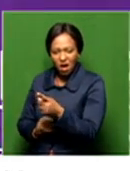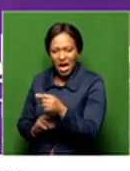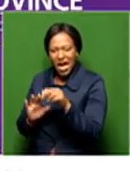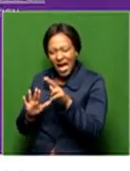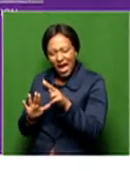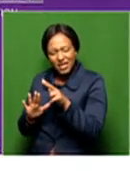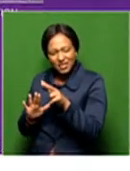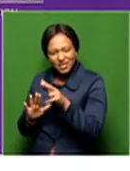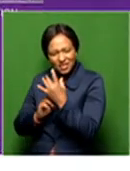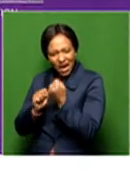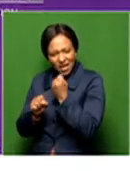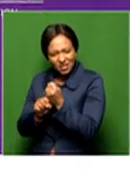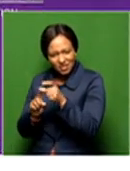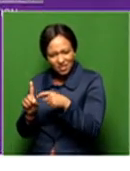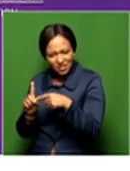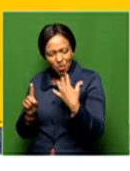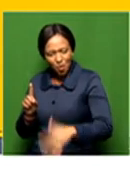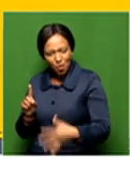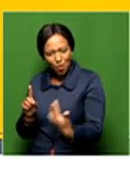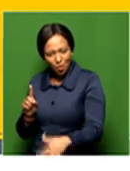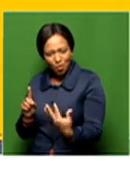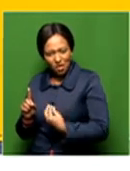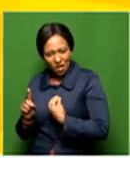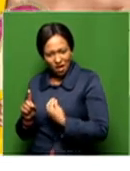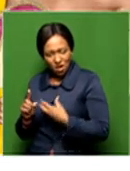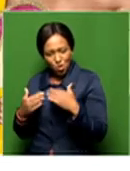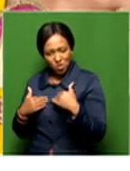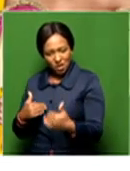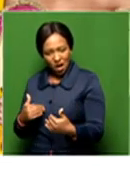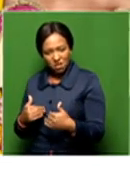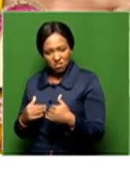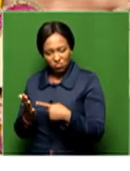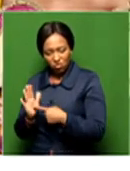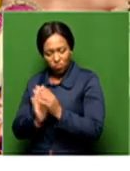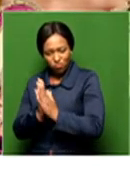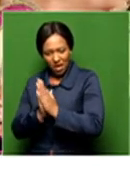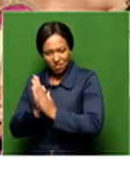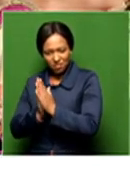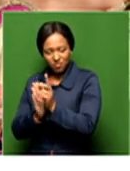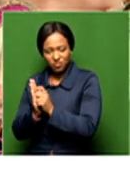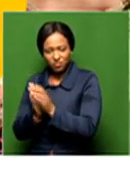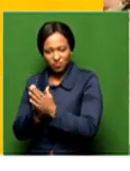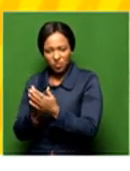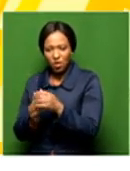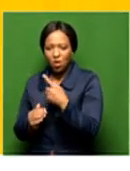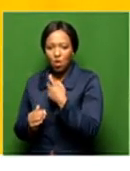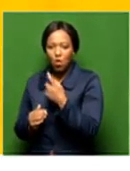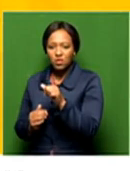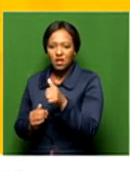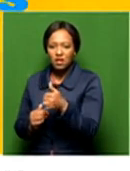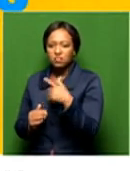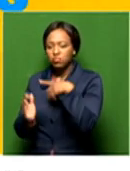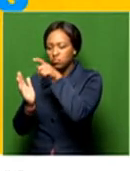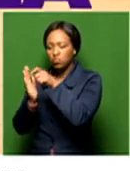years is a very, very tender age for you to be starting showing your own passion. So what are some of the things, I mean, regarding